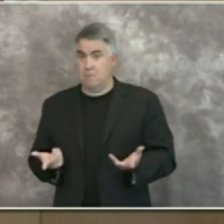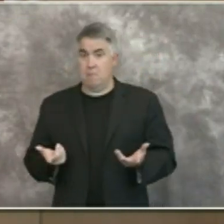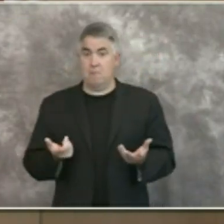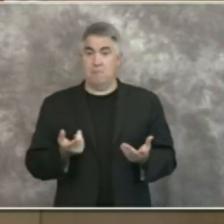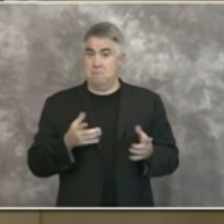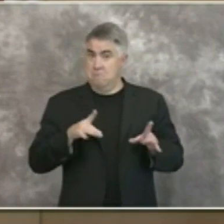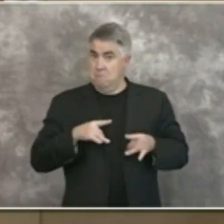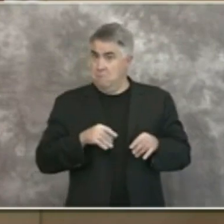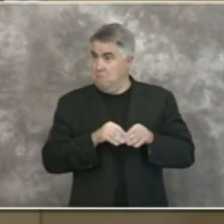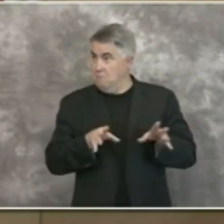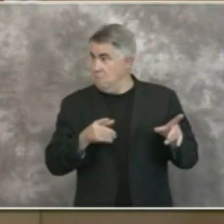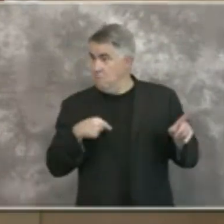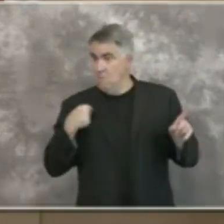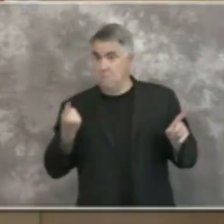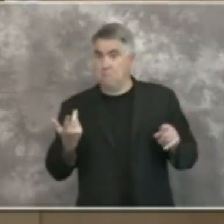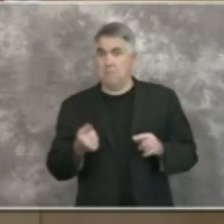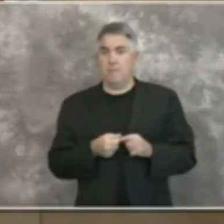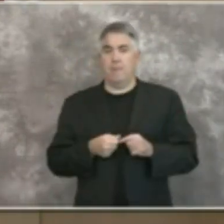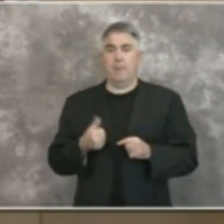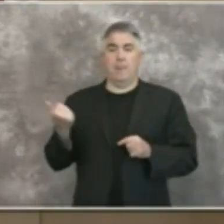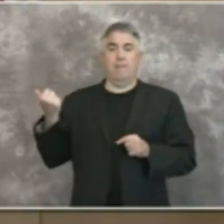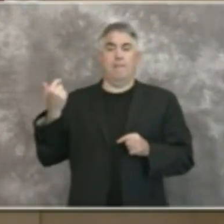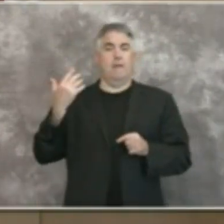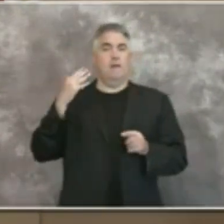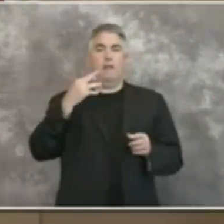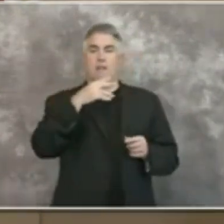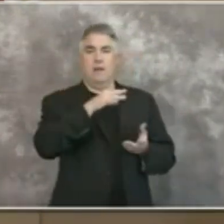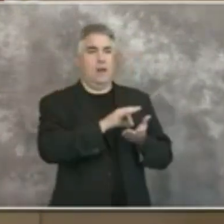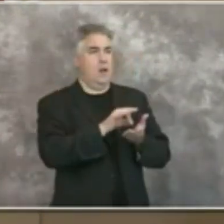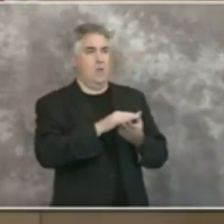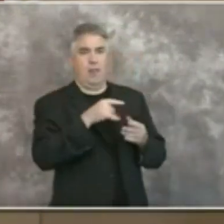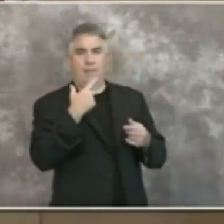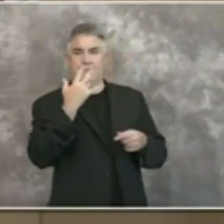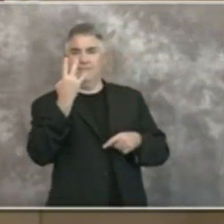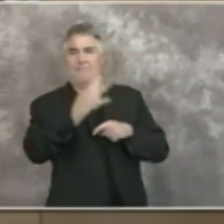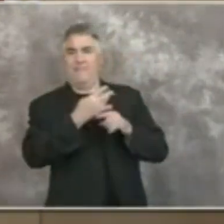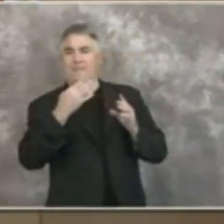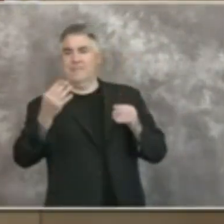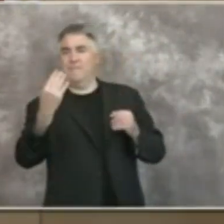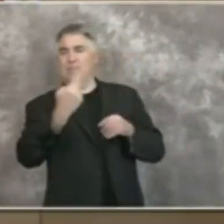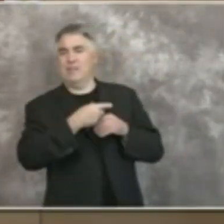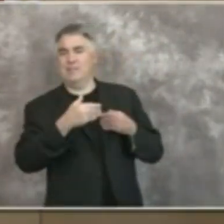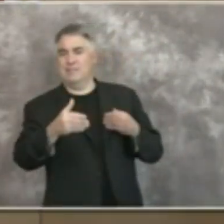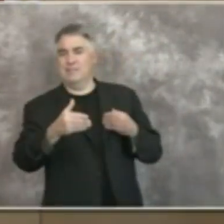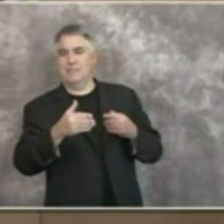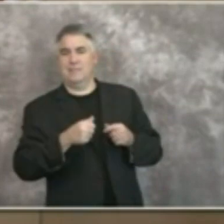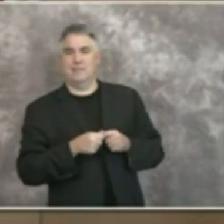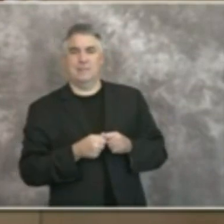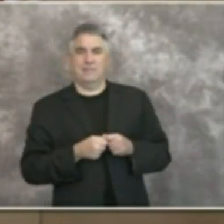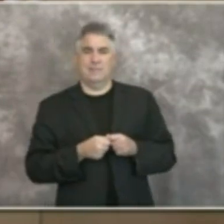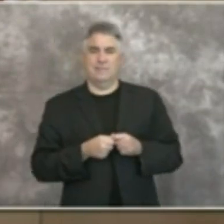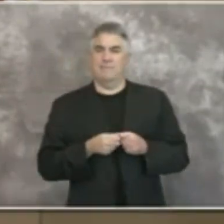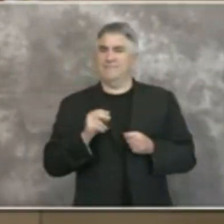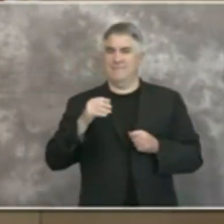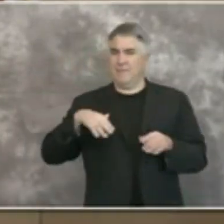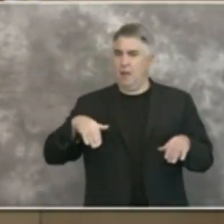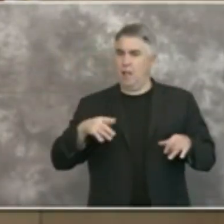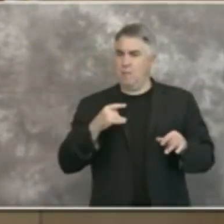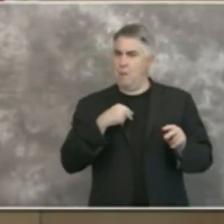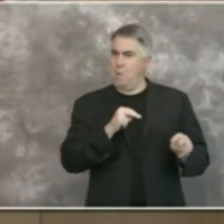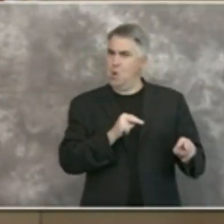they have not been open 14 days yet so uh in a short paul uh no but we are closely monitoring as